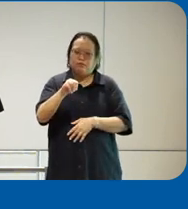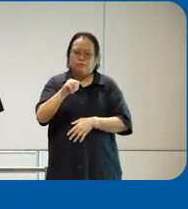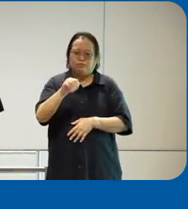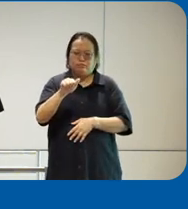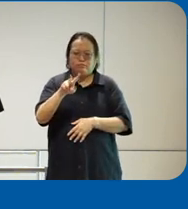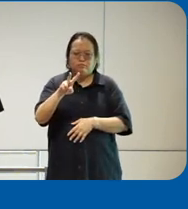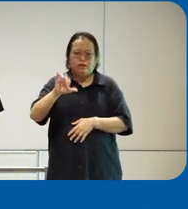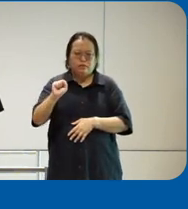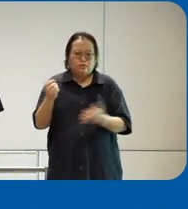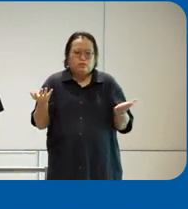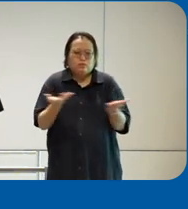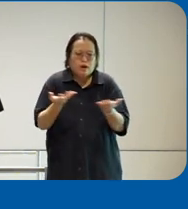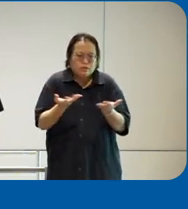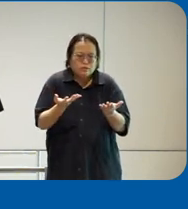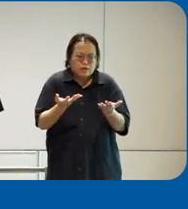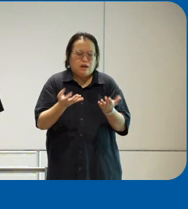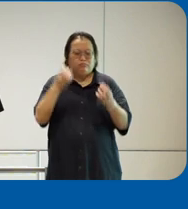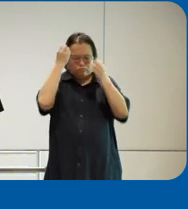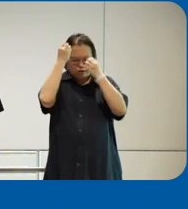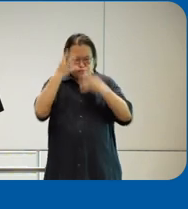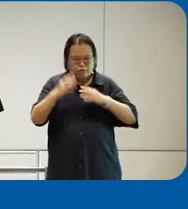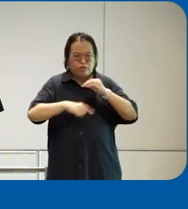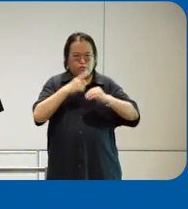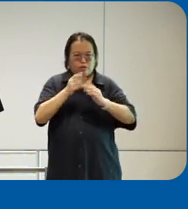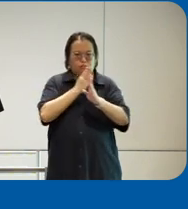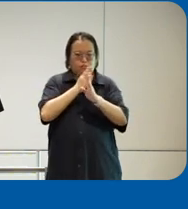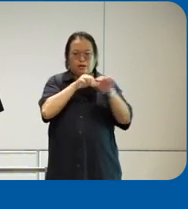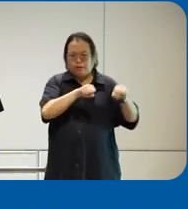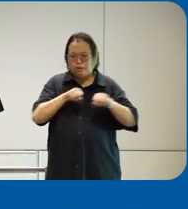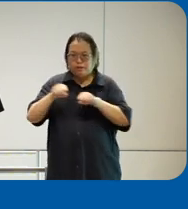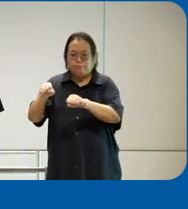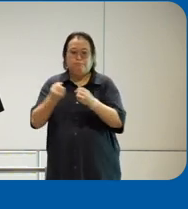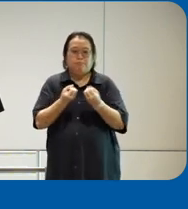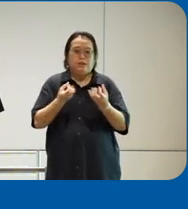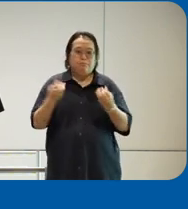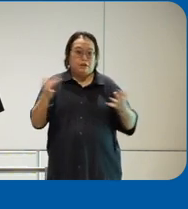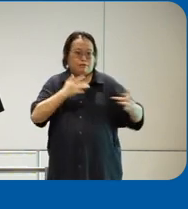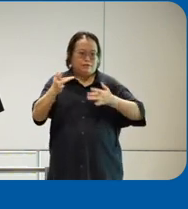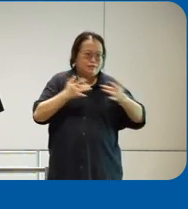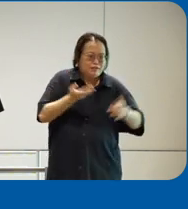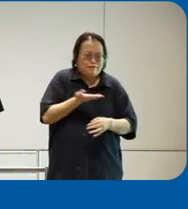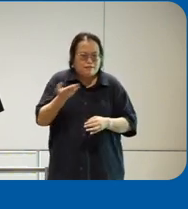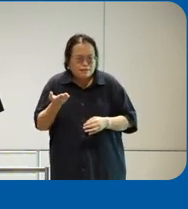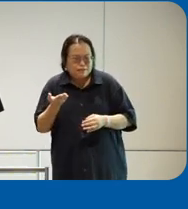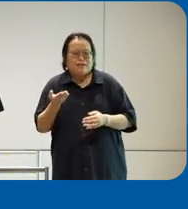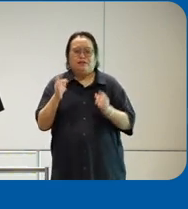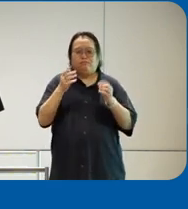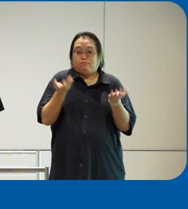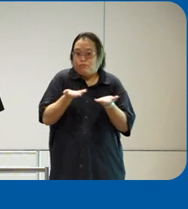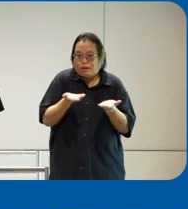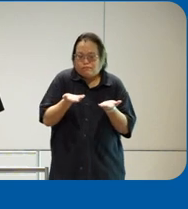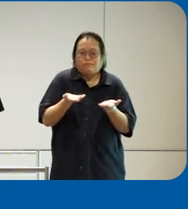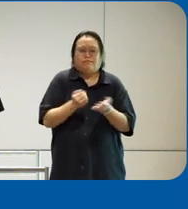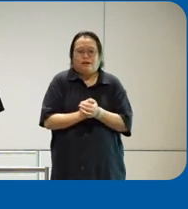to the bus systems. So then we can do lots of exciting things on the buses, such as forewarning the bus captain, bus driver in